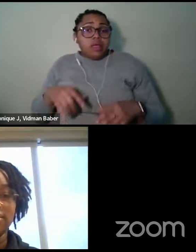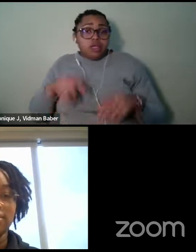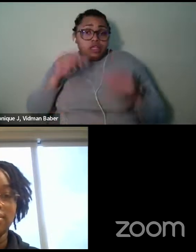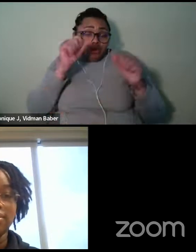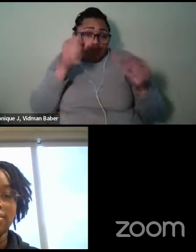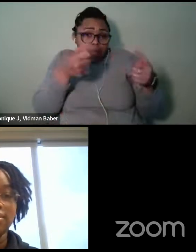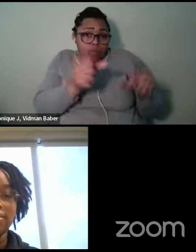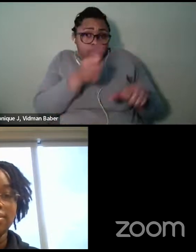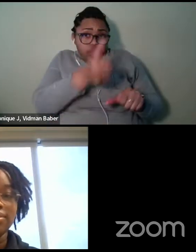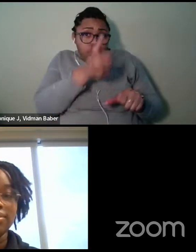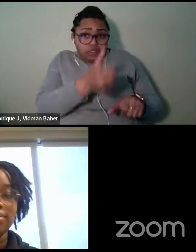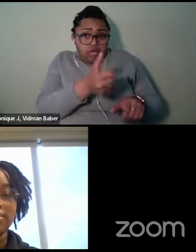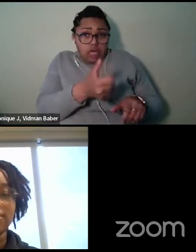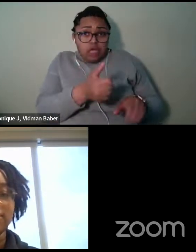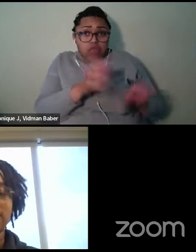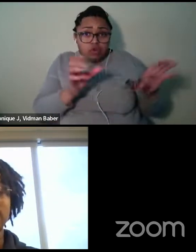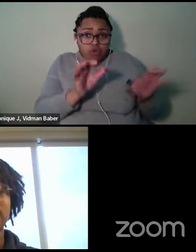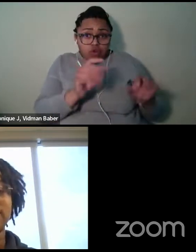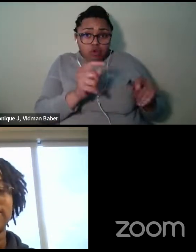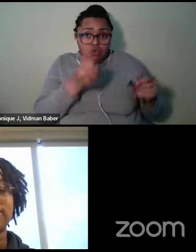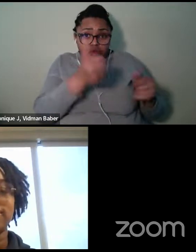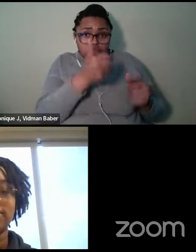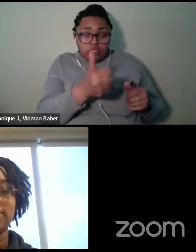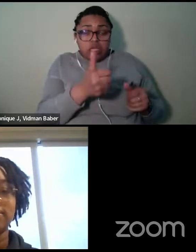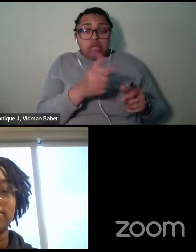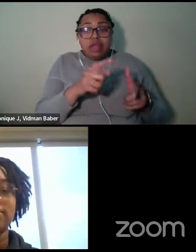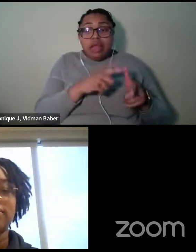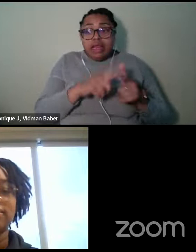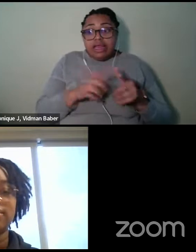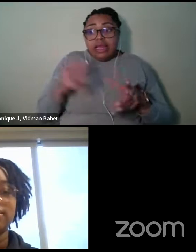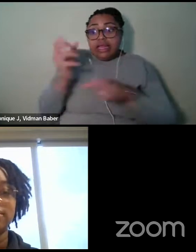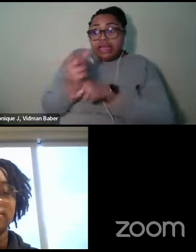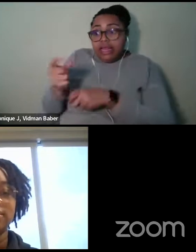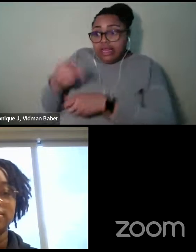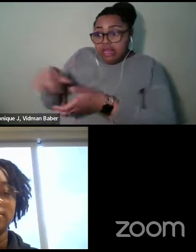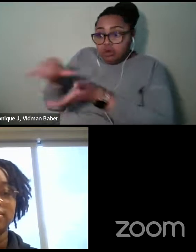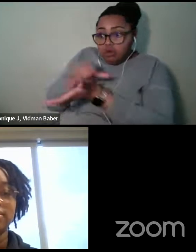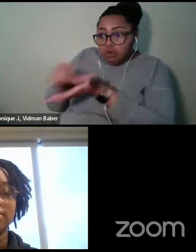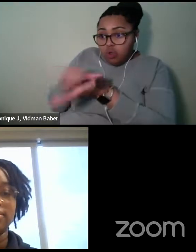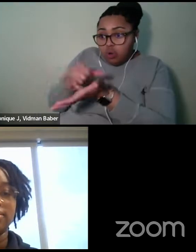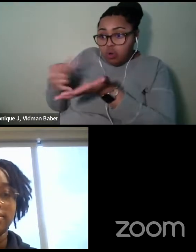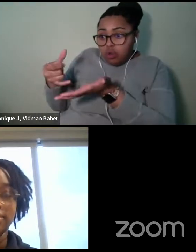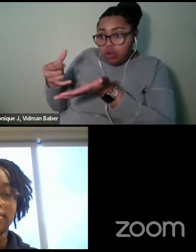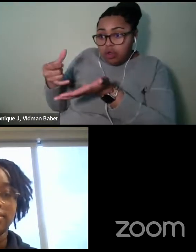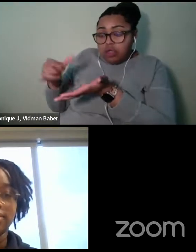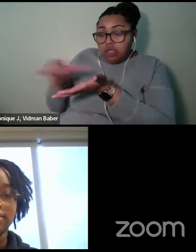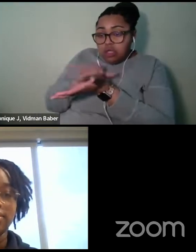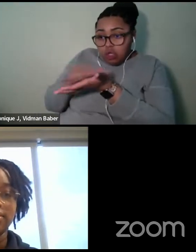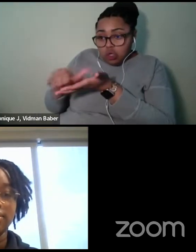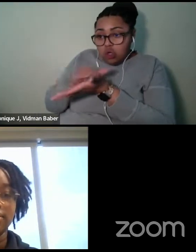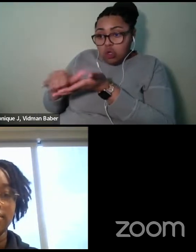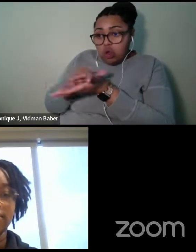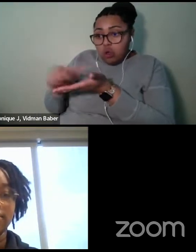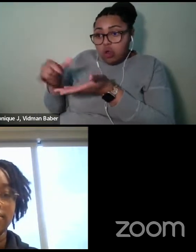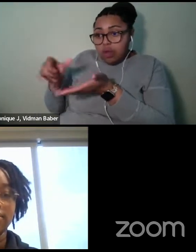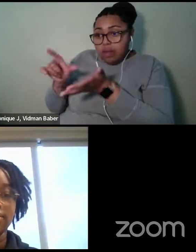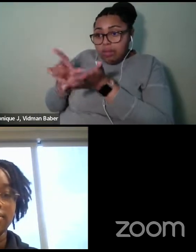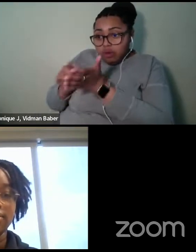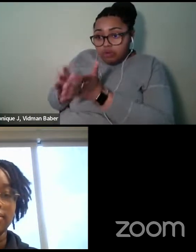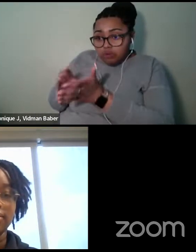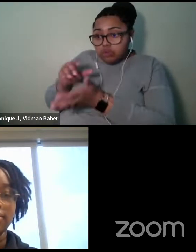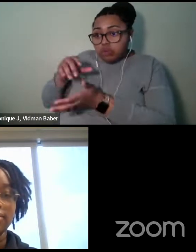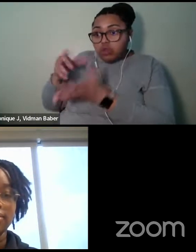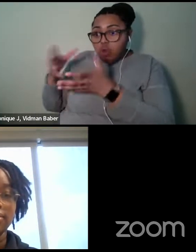do that and then get the New York publishers to come to them and want to publish their, their future books. So